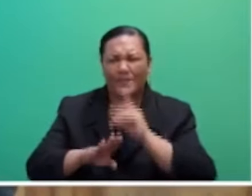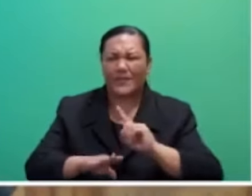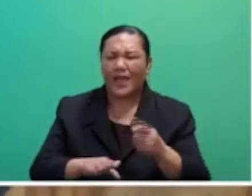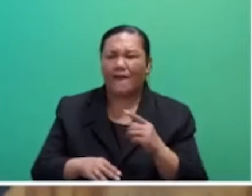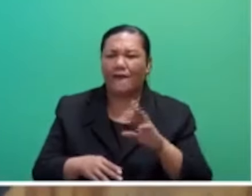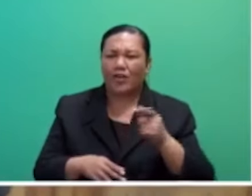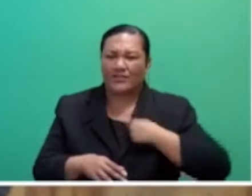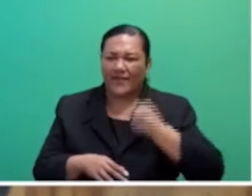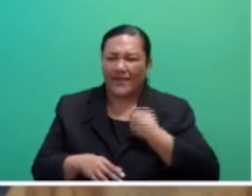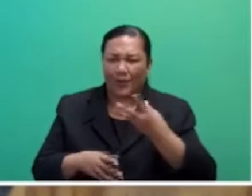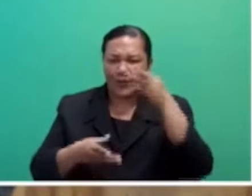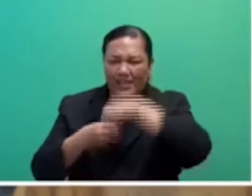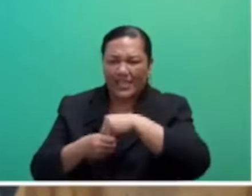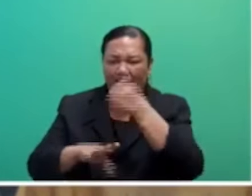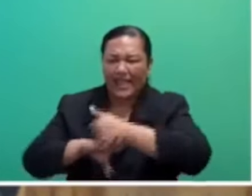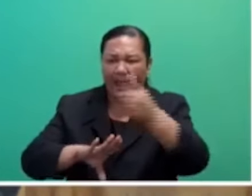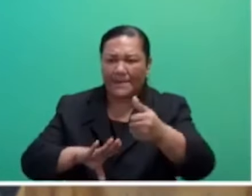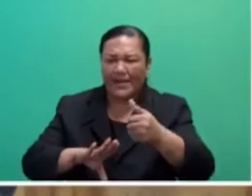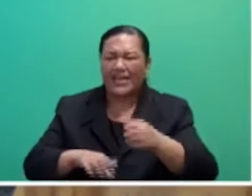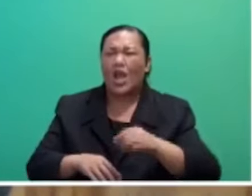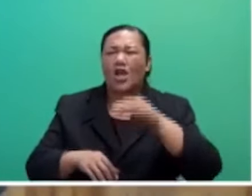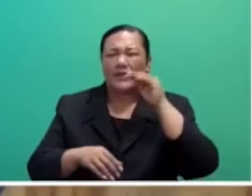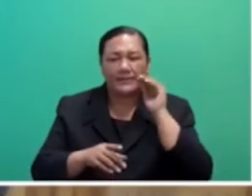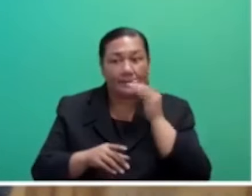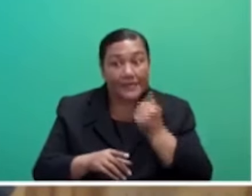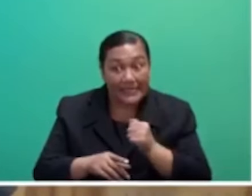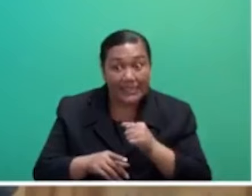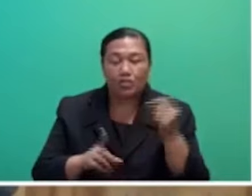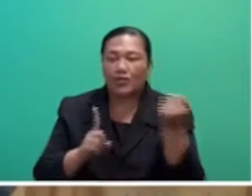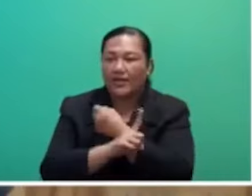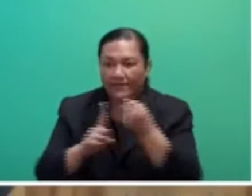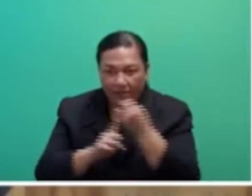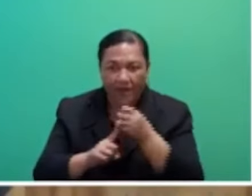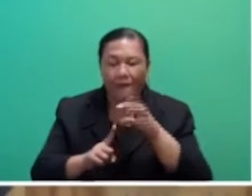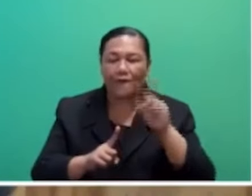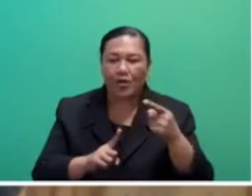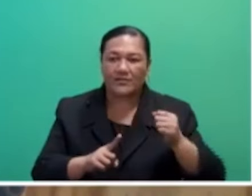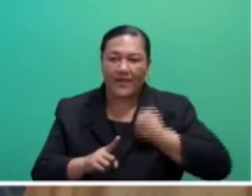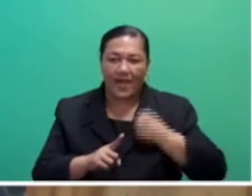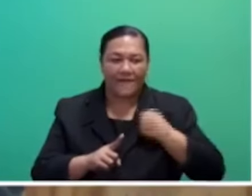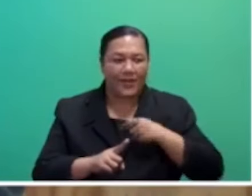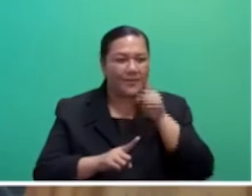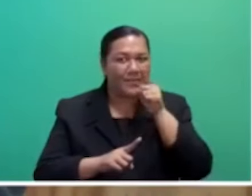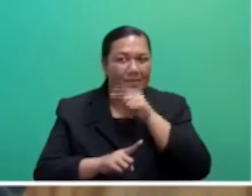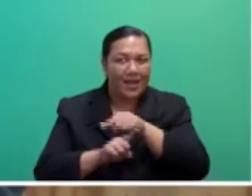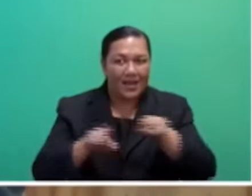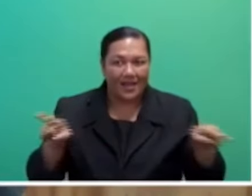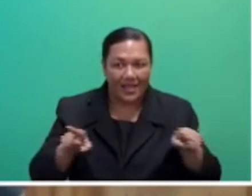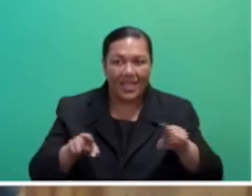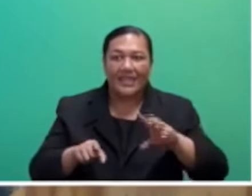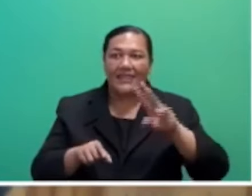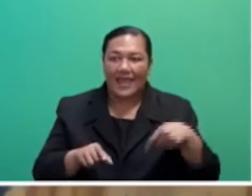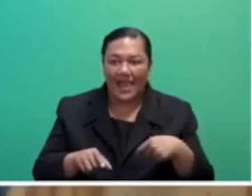government. But fight for the survival of ordinary Fijians who are living from paycheck to